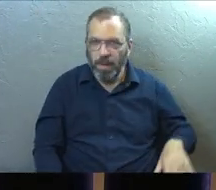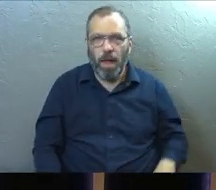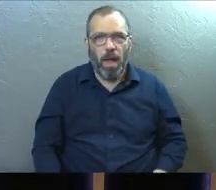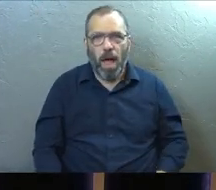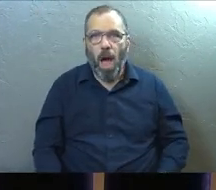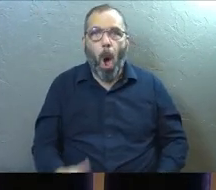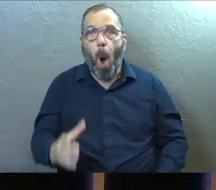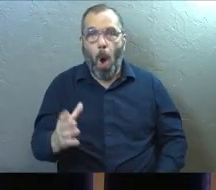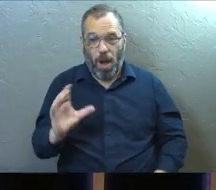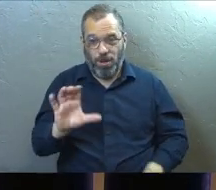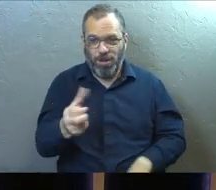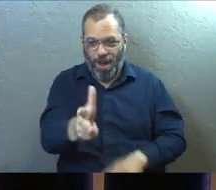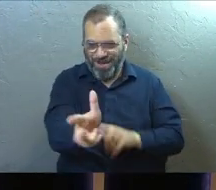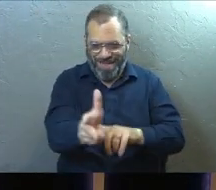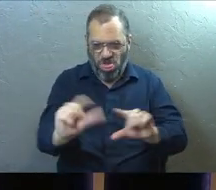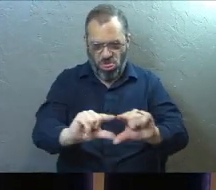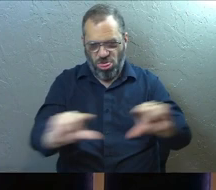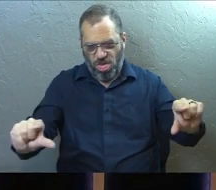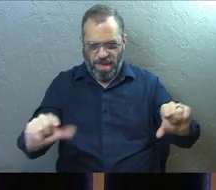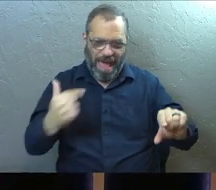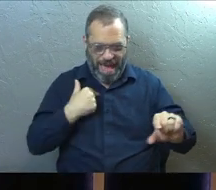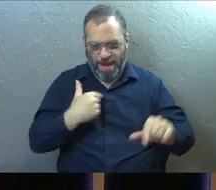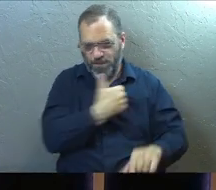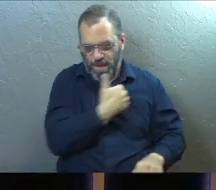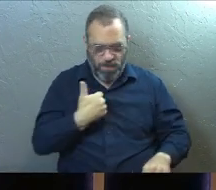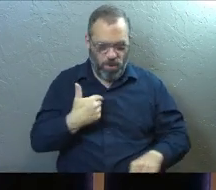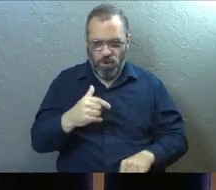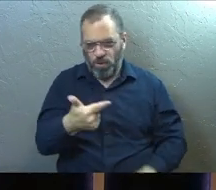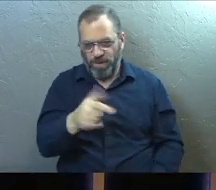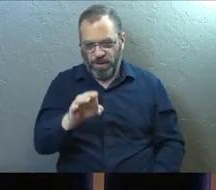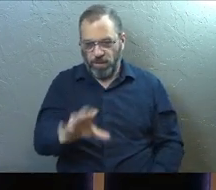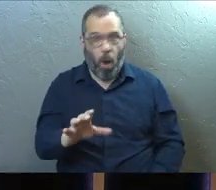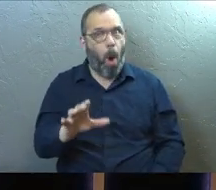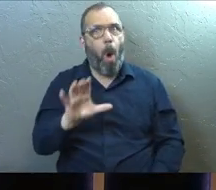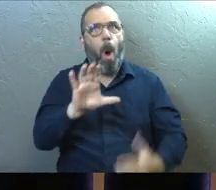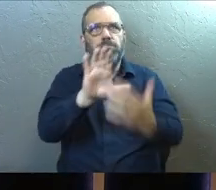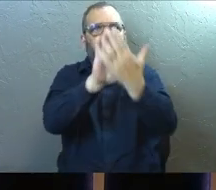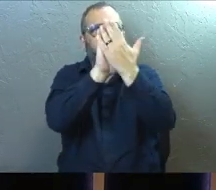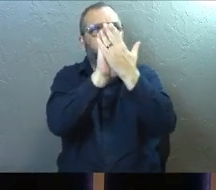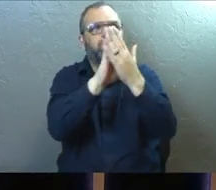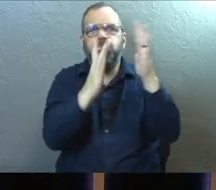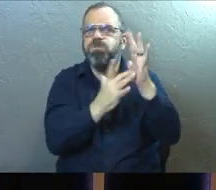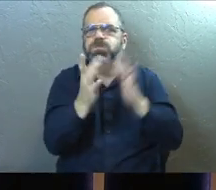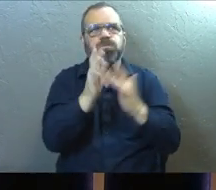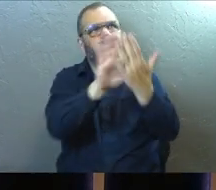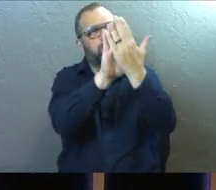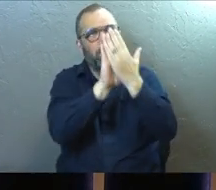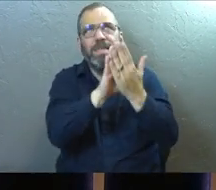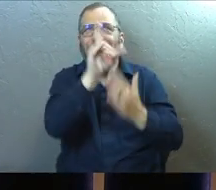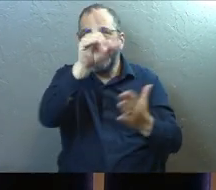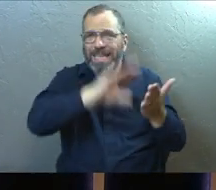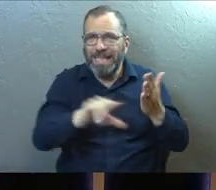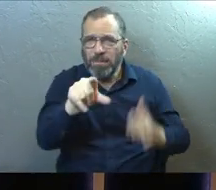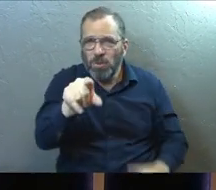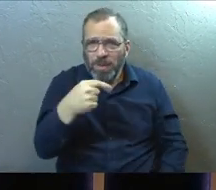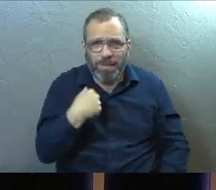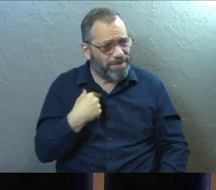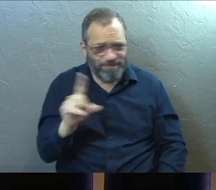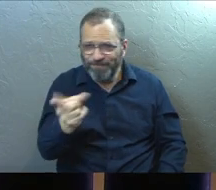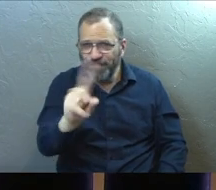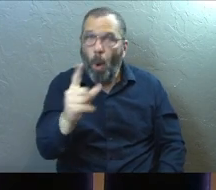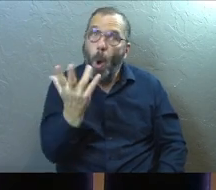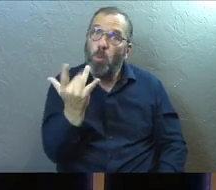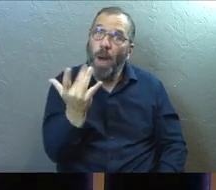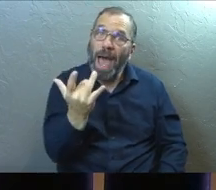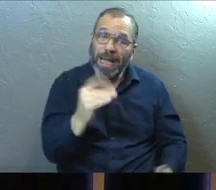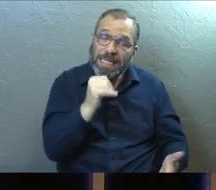don't just put the bumper sticker on our card. Um, like we walk with Jesus for real. God does not exempt us from that. And the